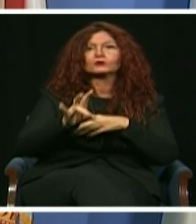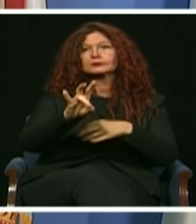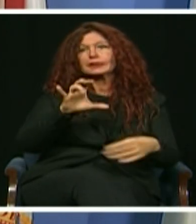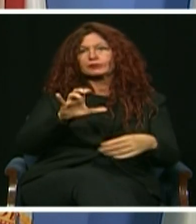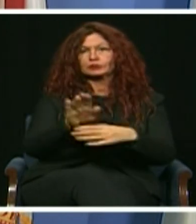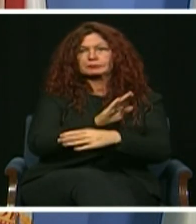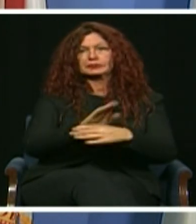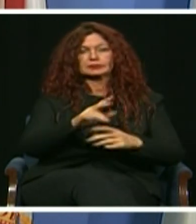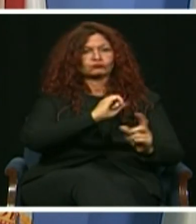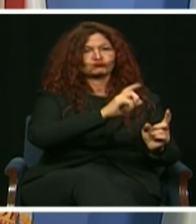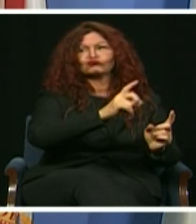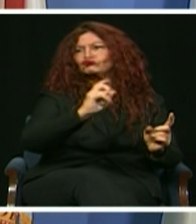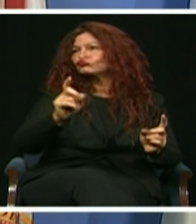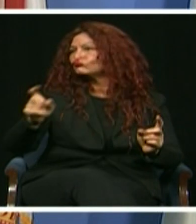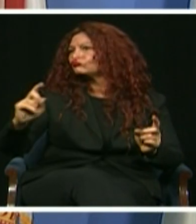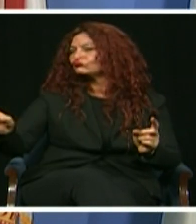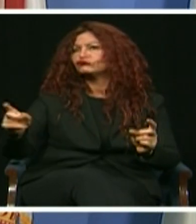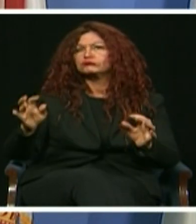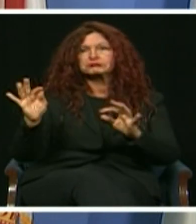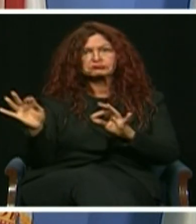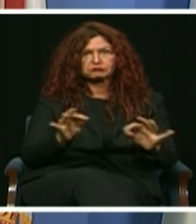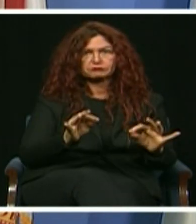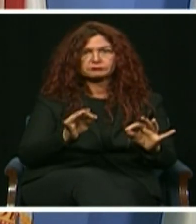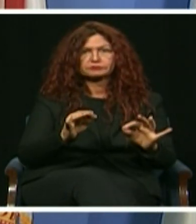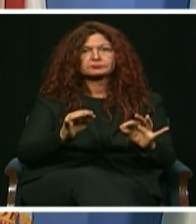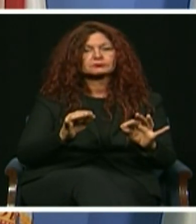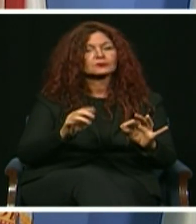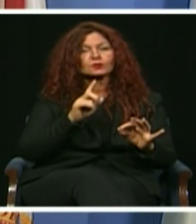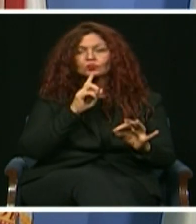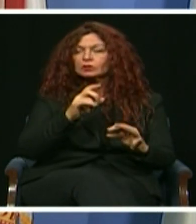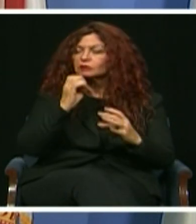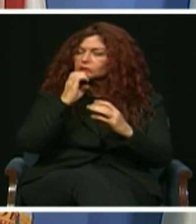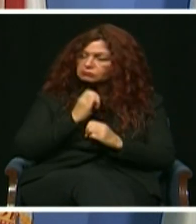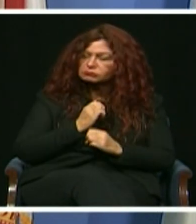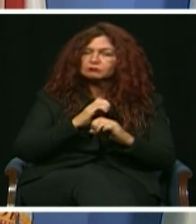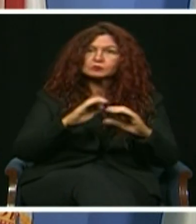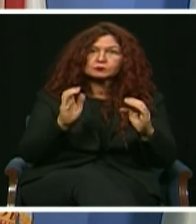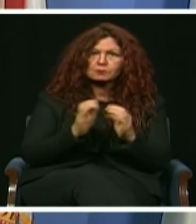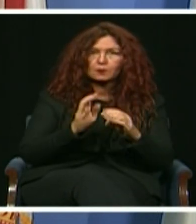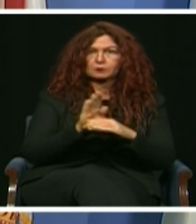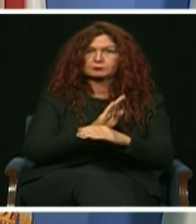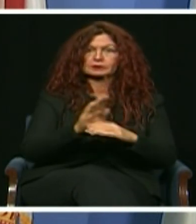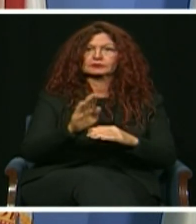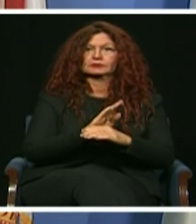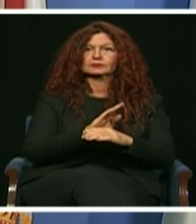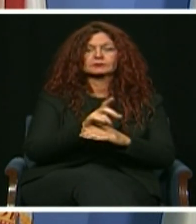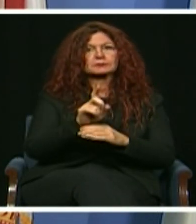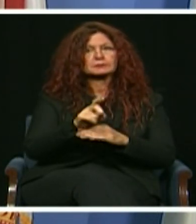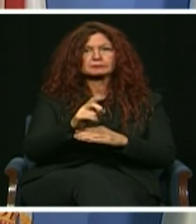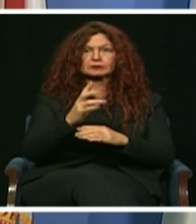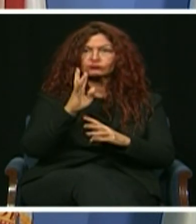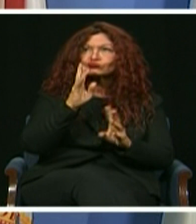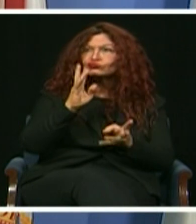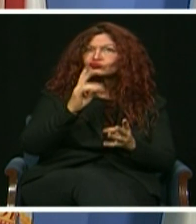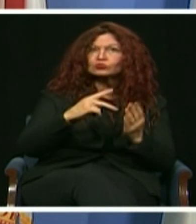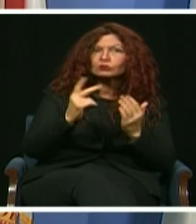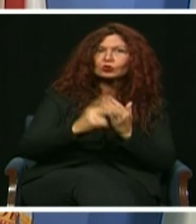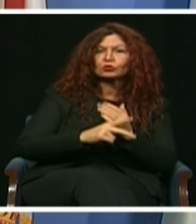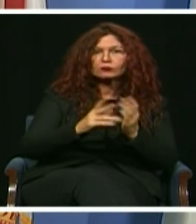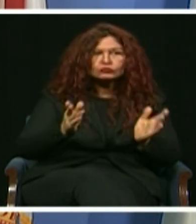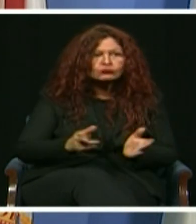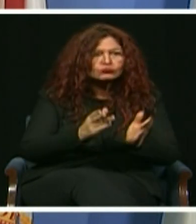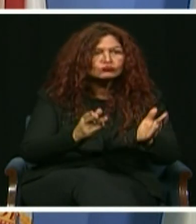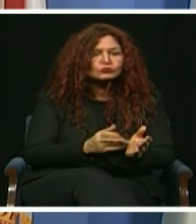is the time to double and triple down on investment in small businesses. We are creating programs to expand entrepreneurship and infuse